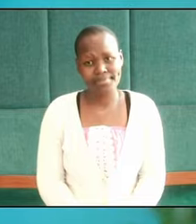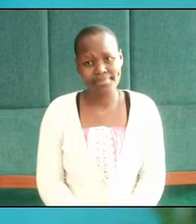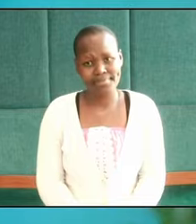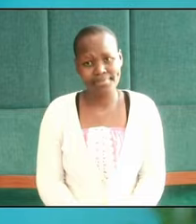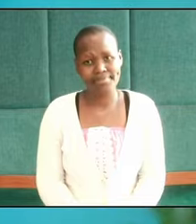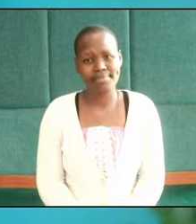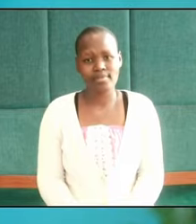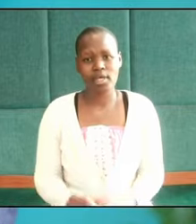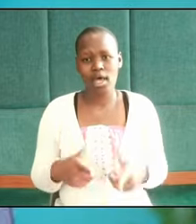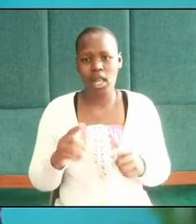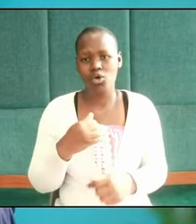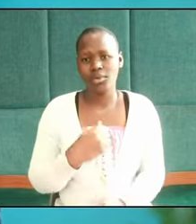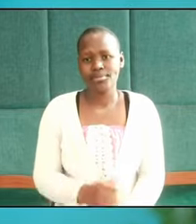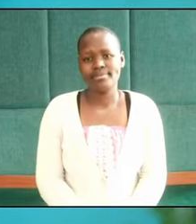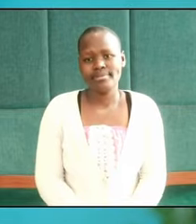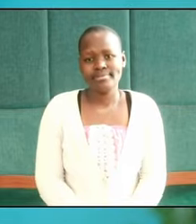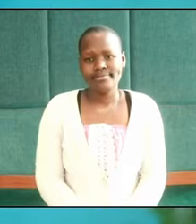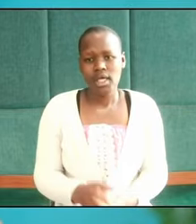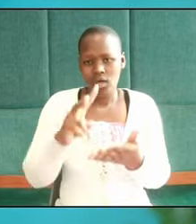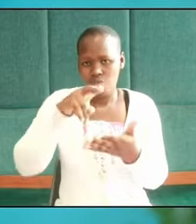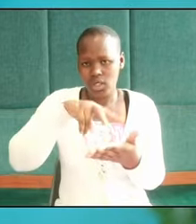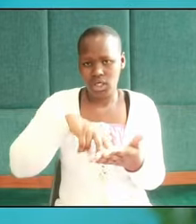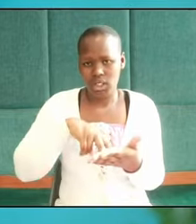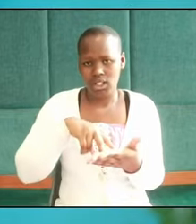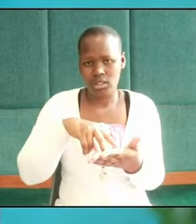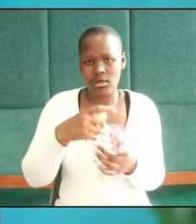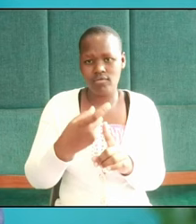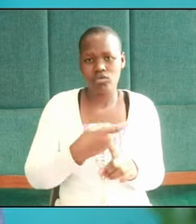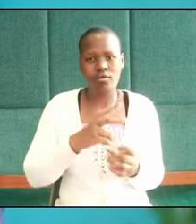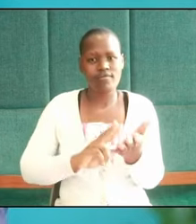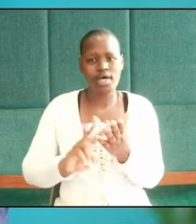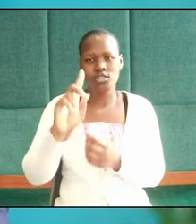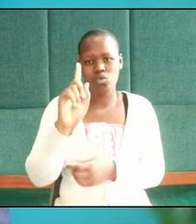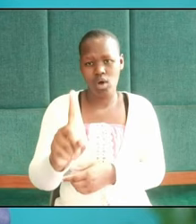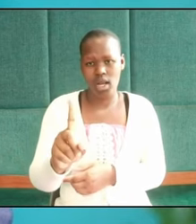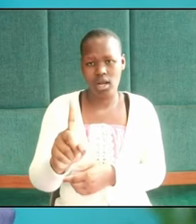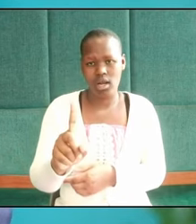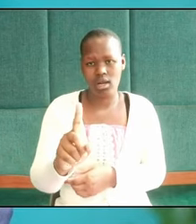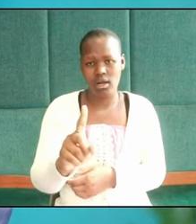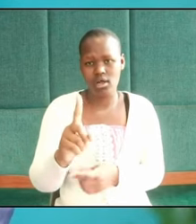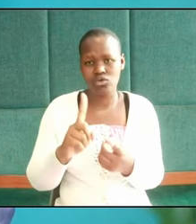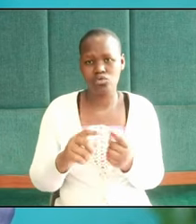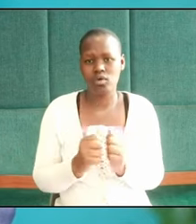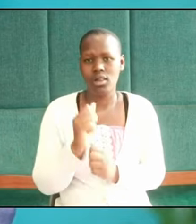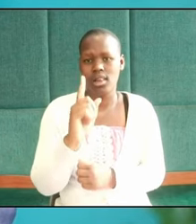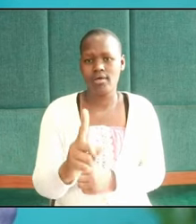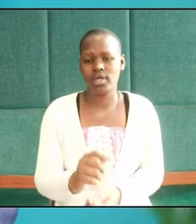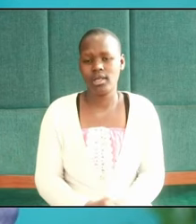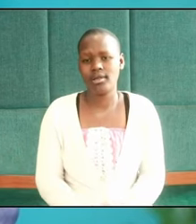And allow me to read from verse 1 to 11.